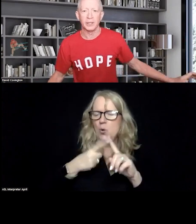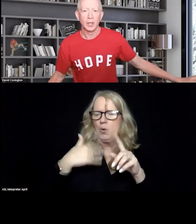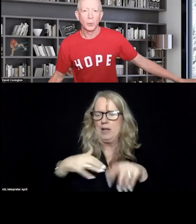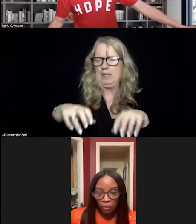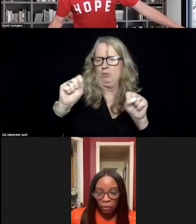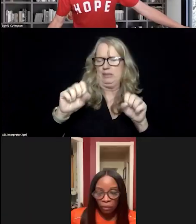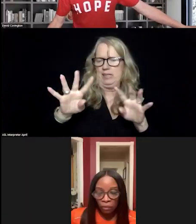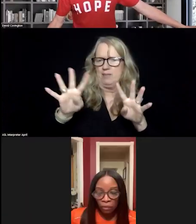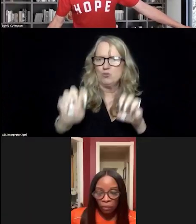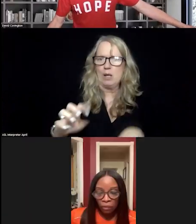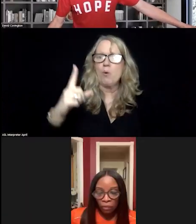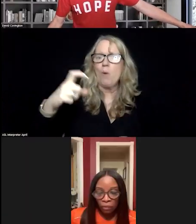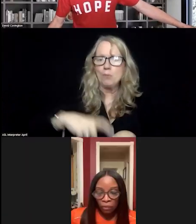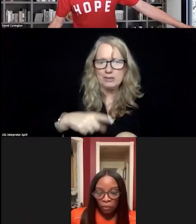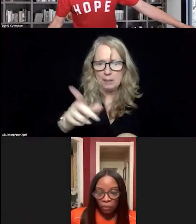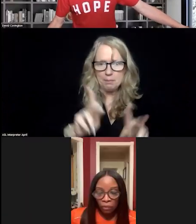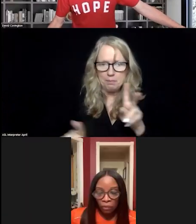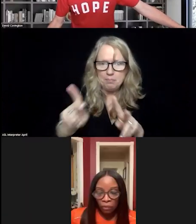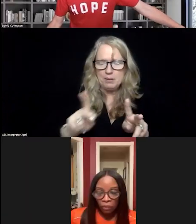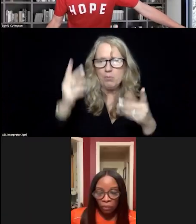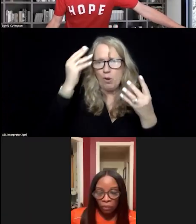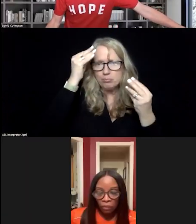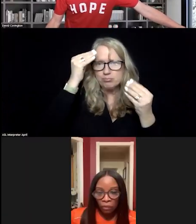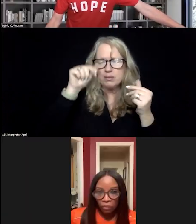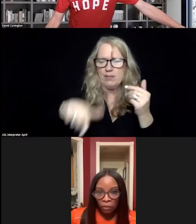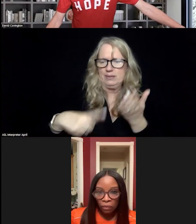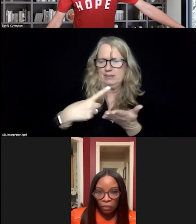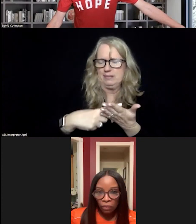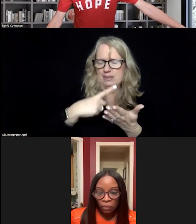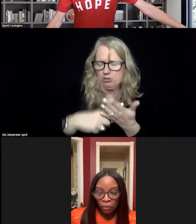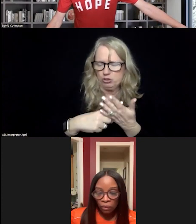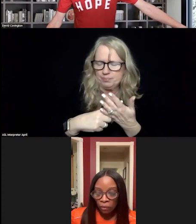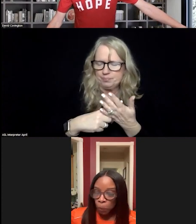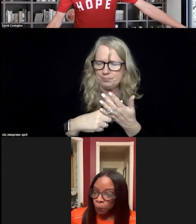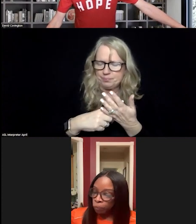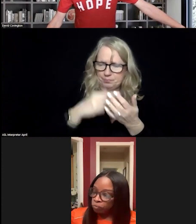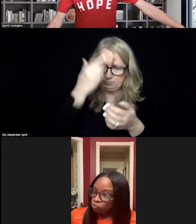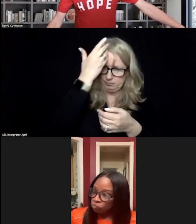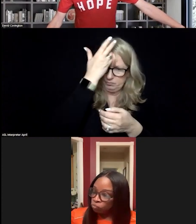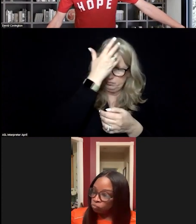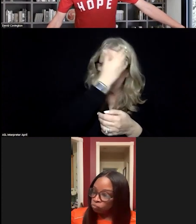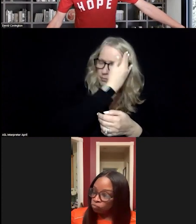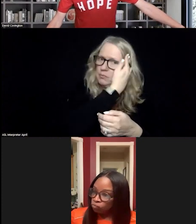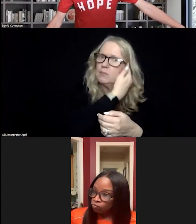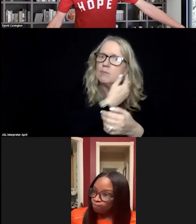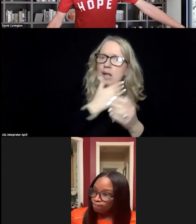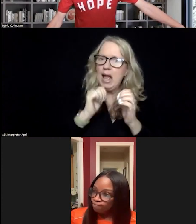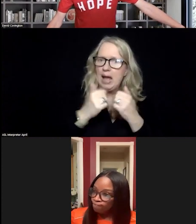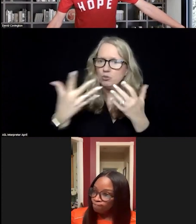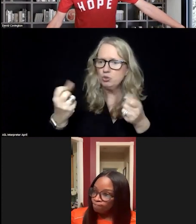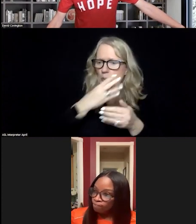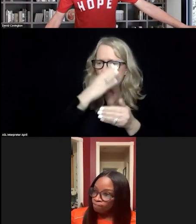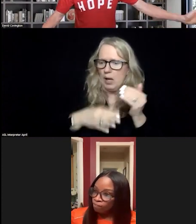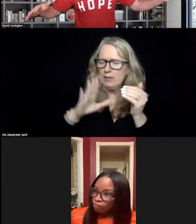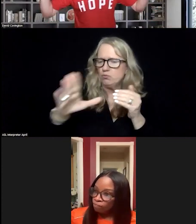survey one more time as people reflect on this discussion. Uh, what, how would you like to end this, uh, from your